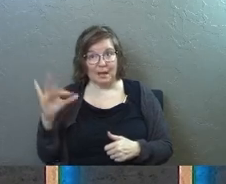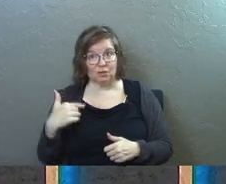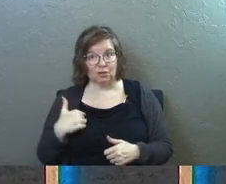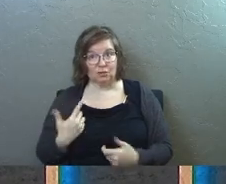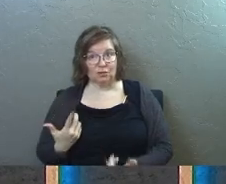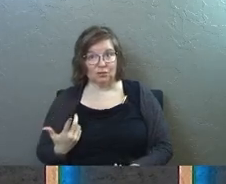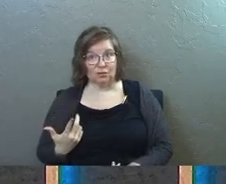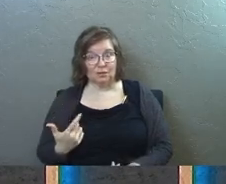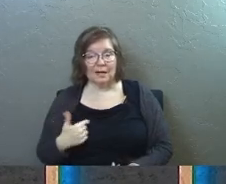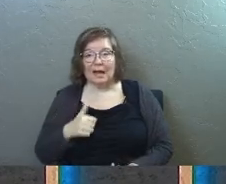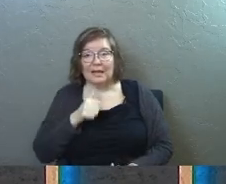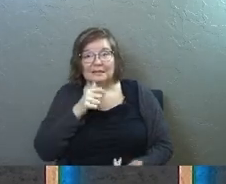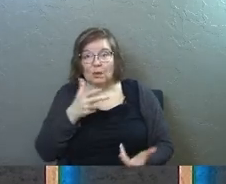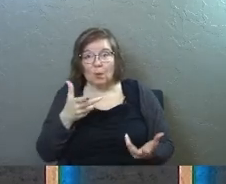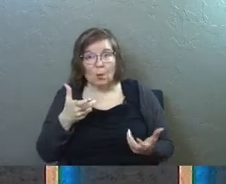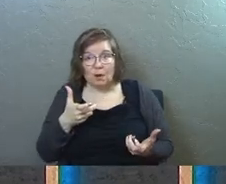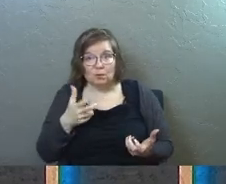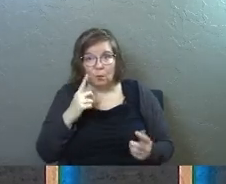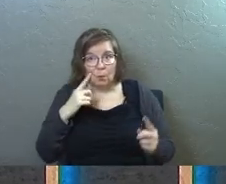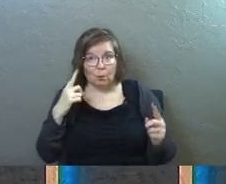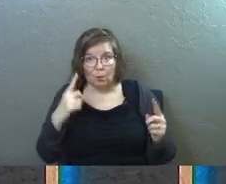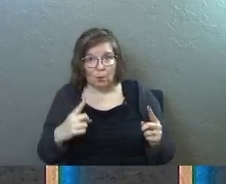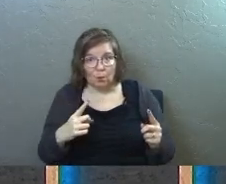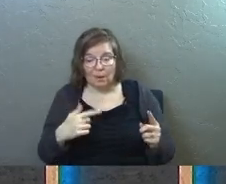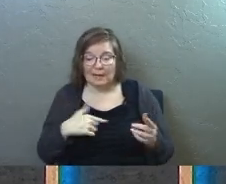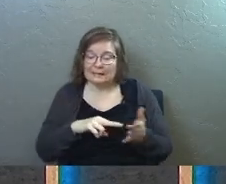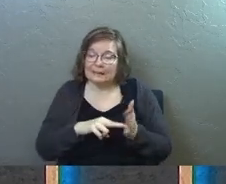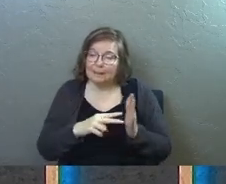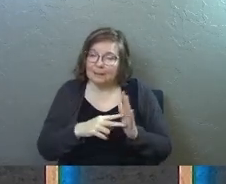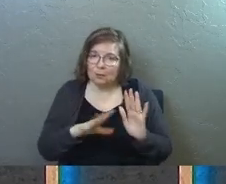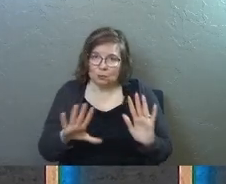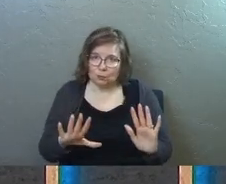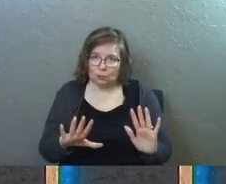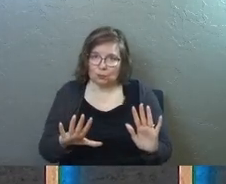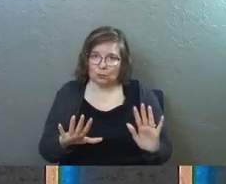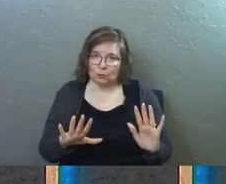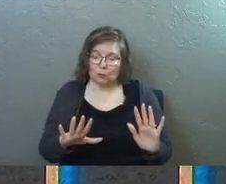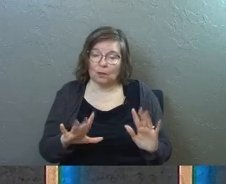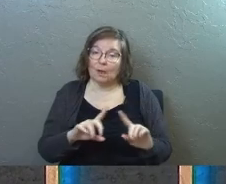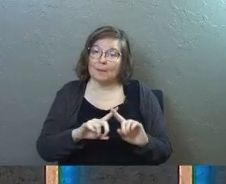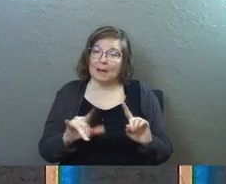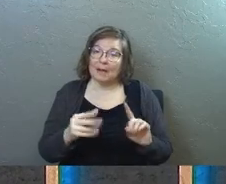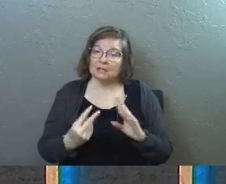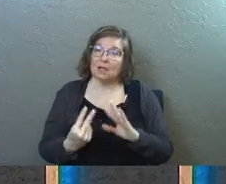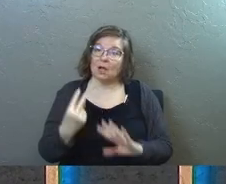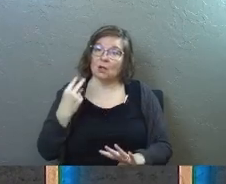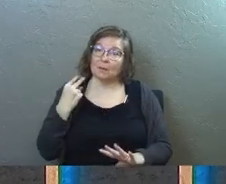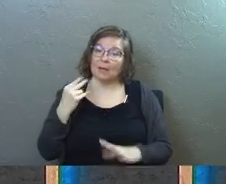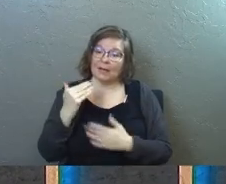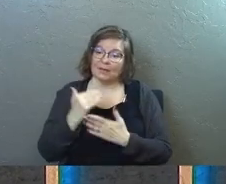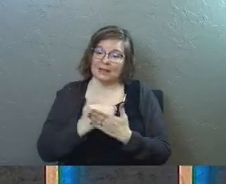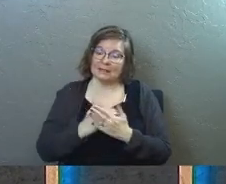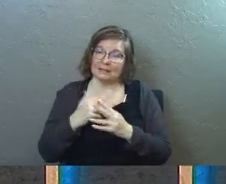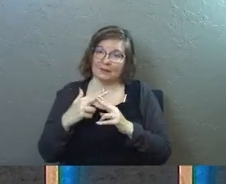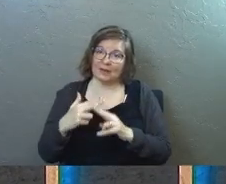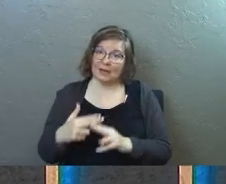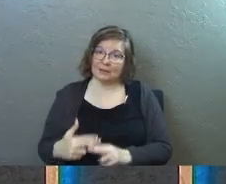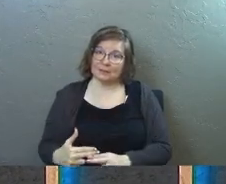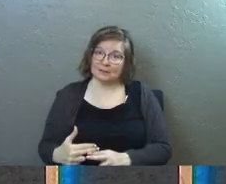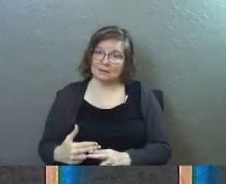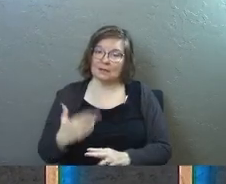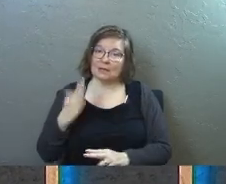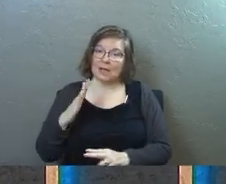I didn't want to I didn't mean to but as I looked back at that list of names